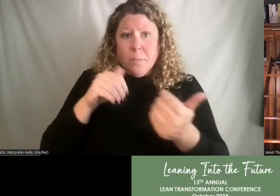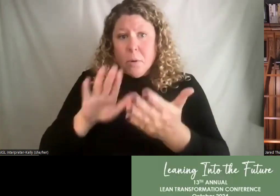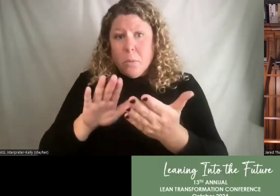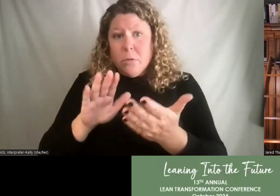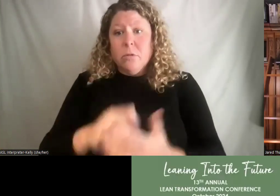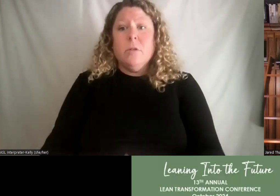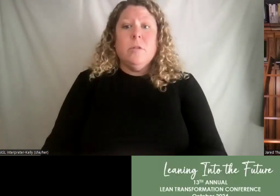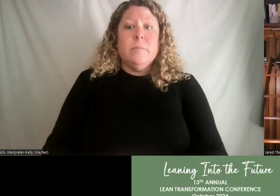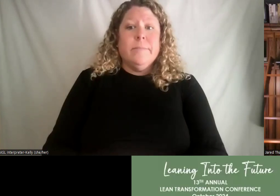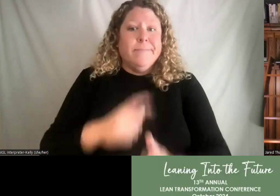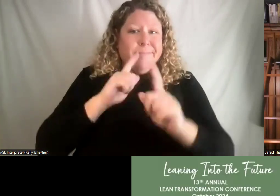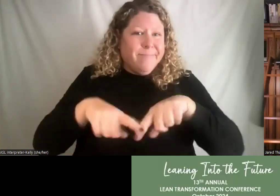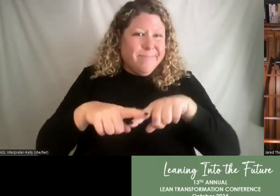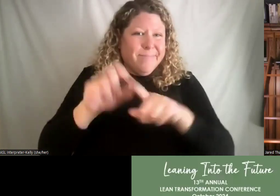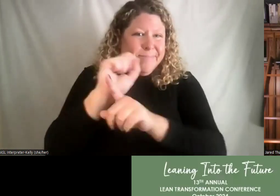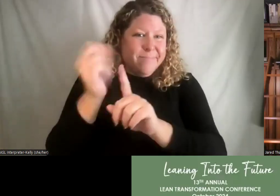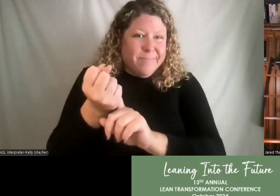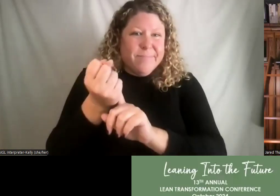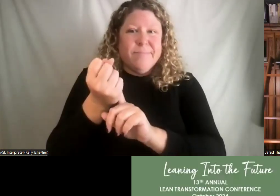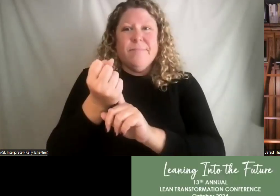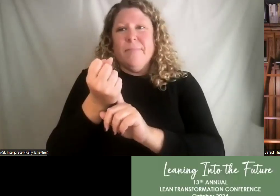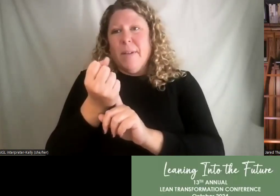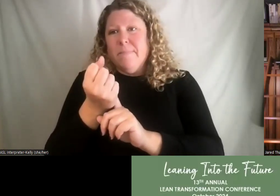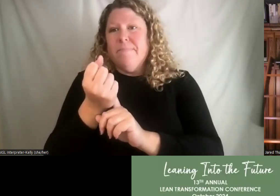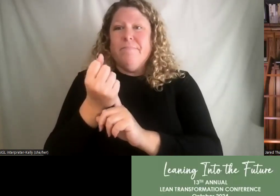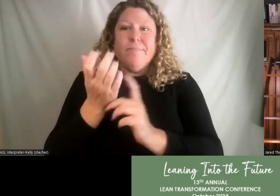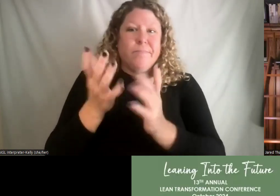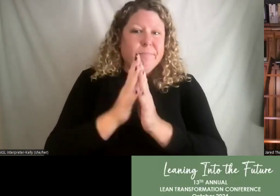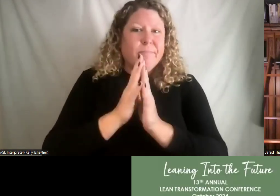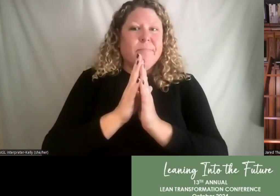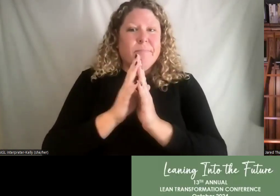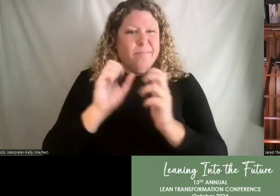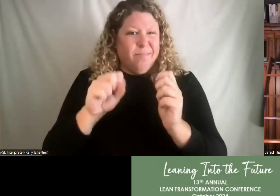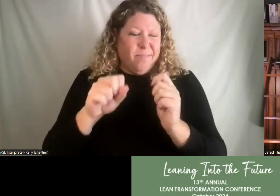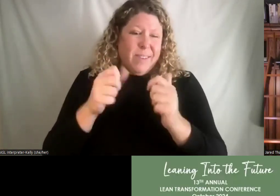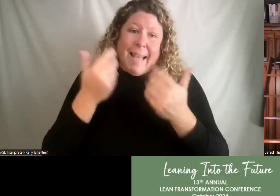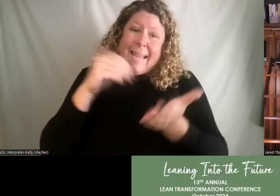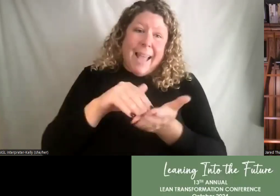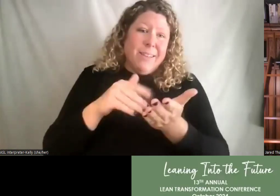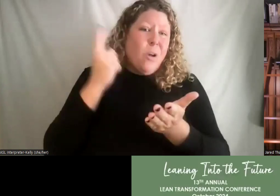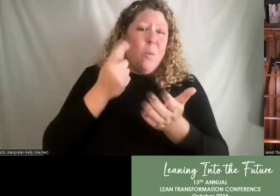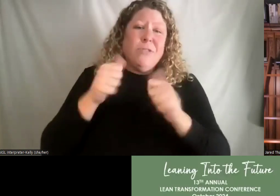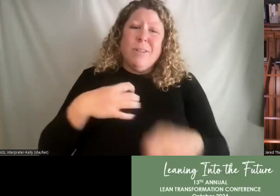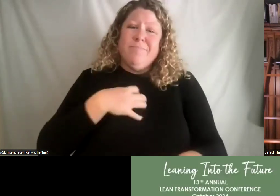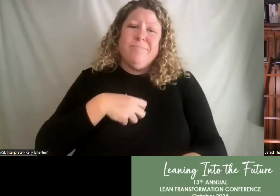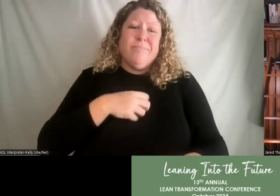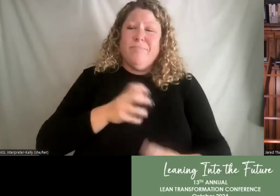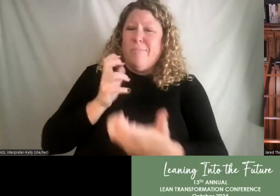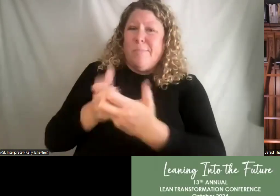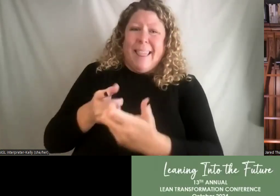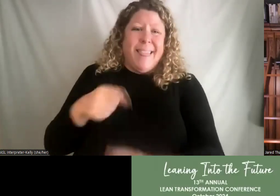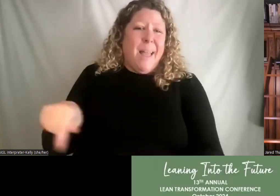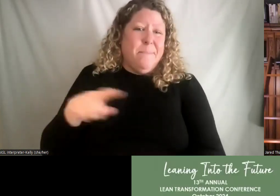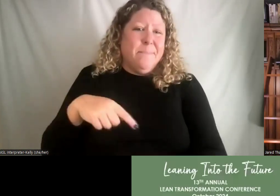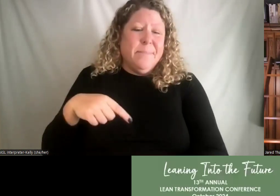Again, depends on the situation and what you're doing, but really trying to meet people where they're at. And, you in some cases there is no